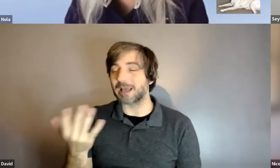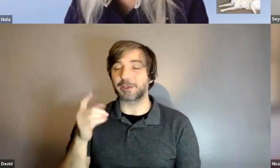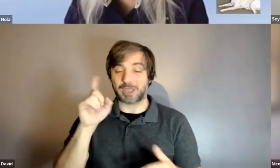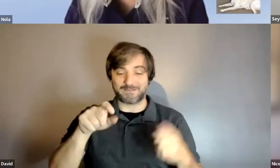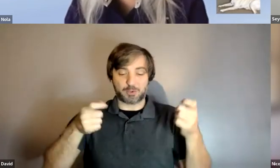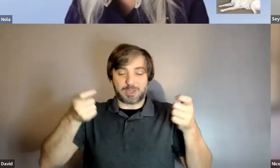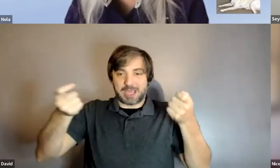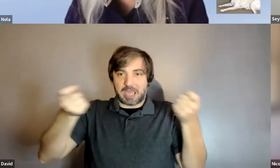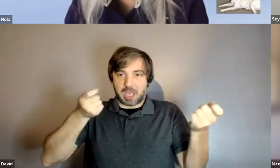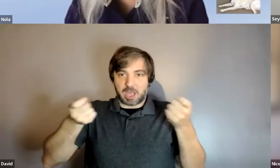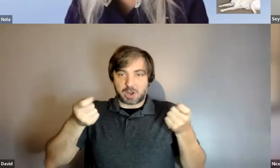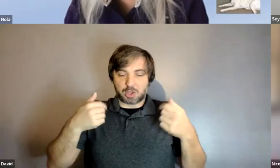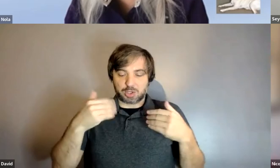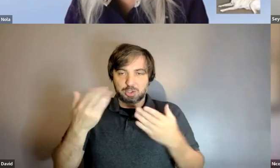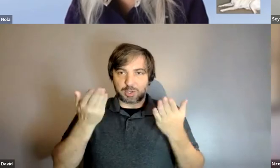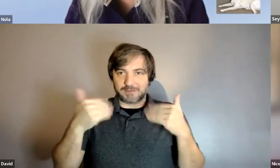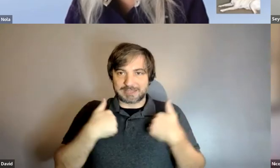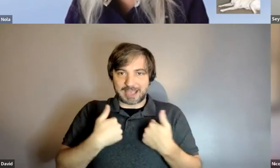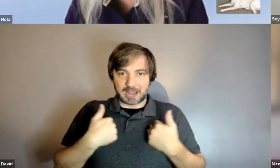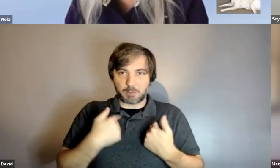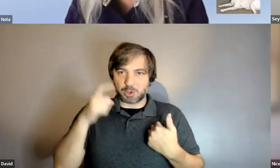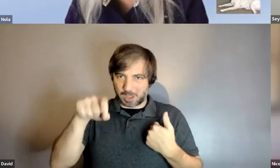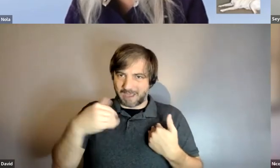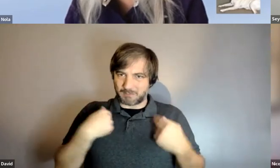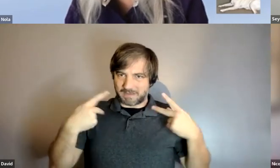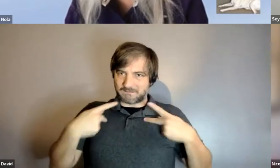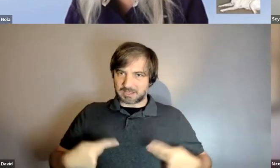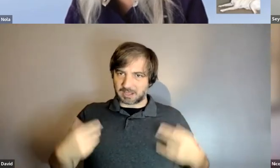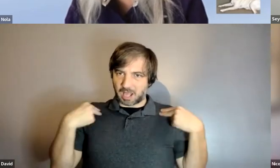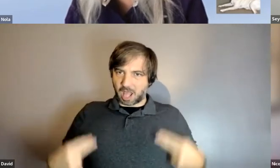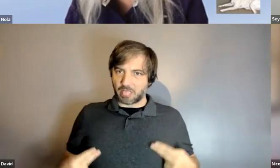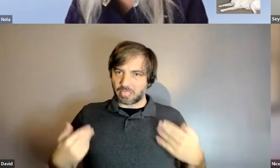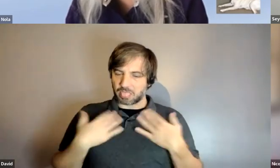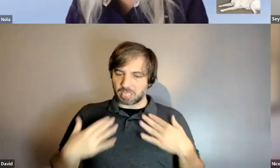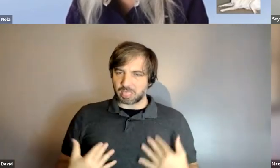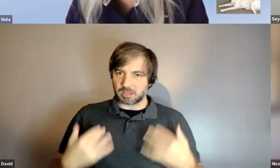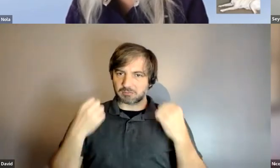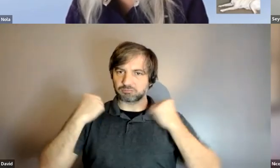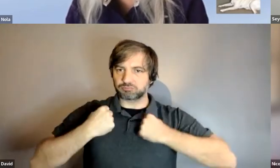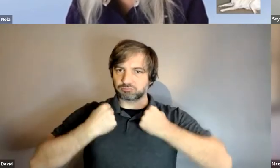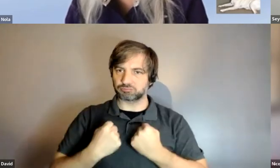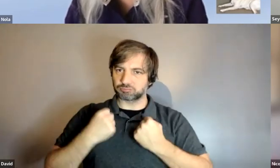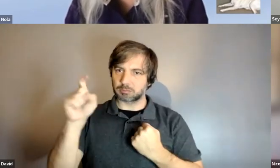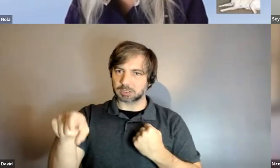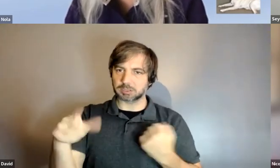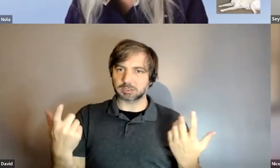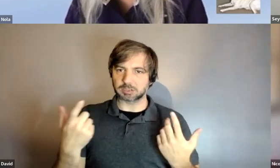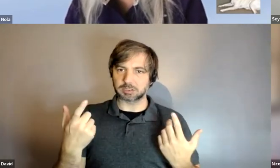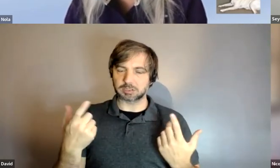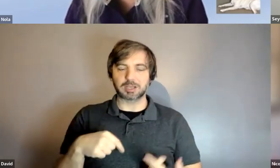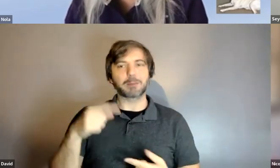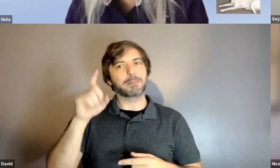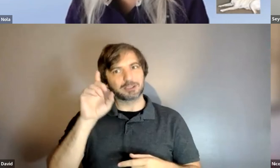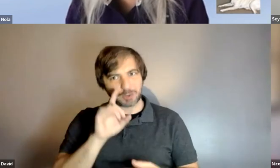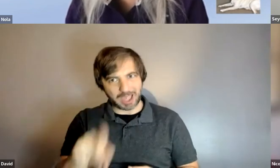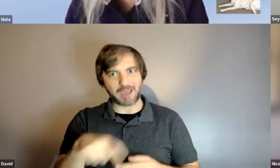a service animal requires a certain level of physical health and then that was super important for guide dogs as well because they need to be highly maintained